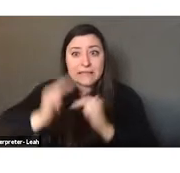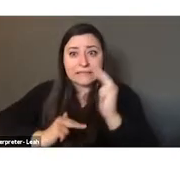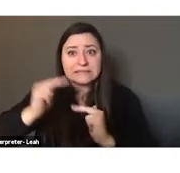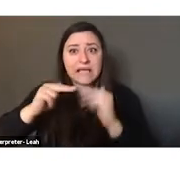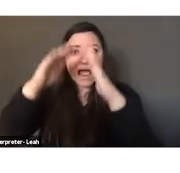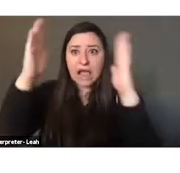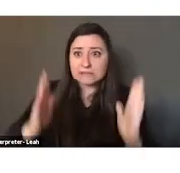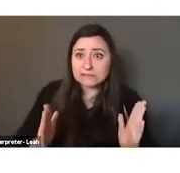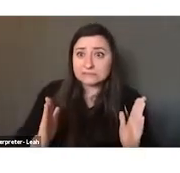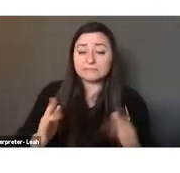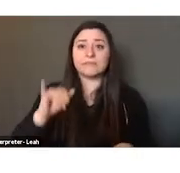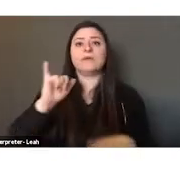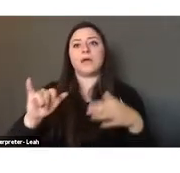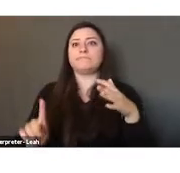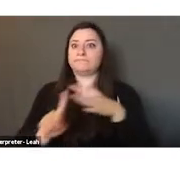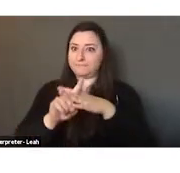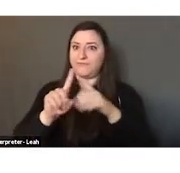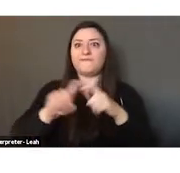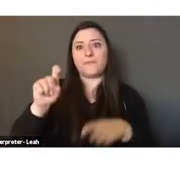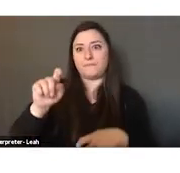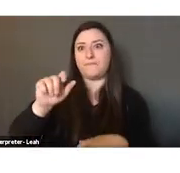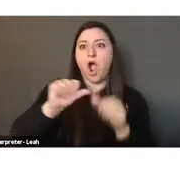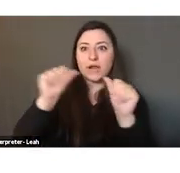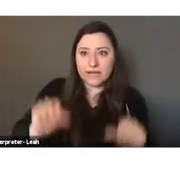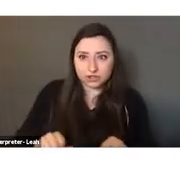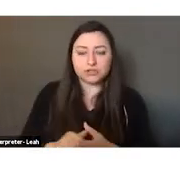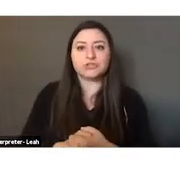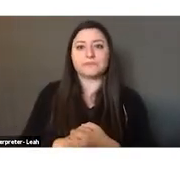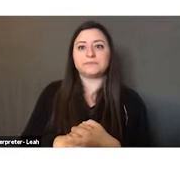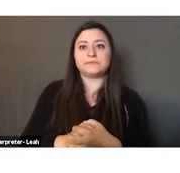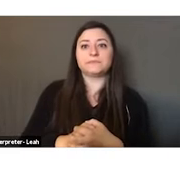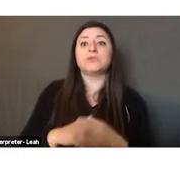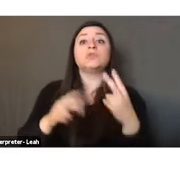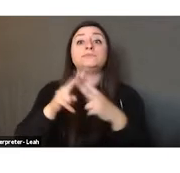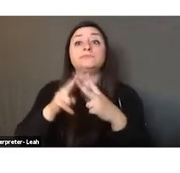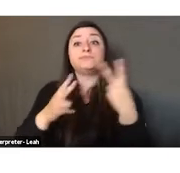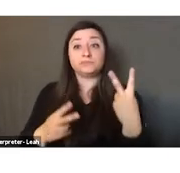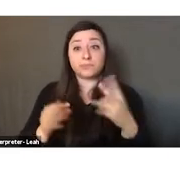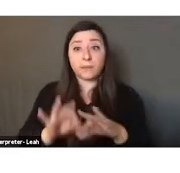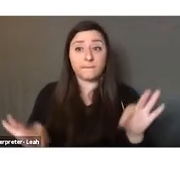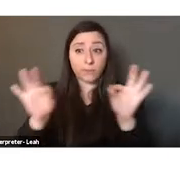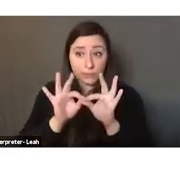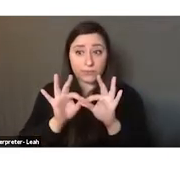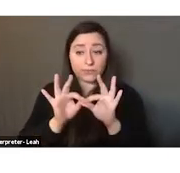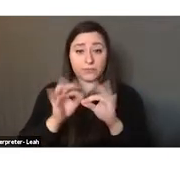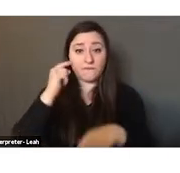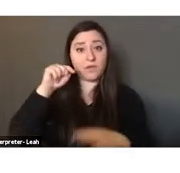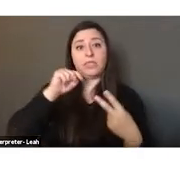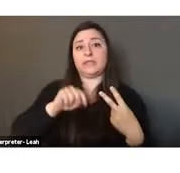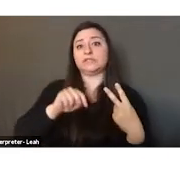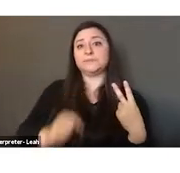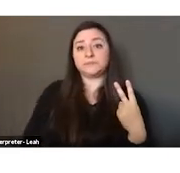led to the emergence of architecture. And I want to pinpoint two important things in this picture.